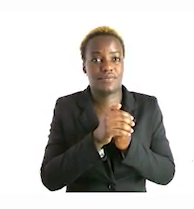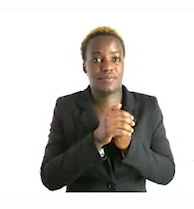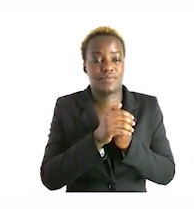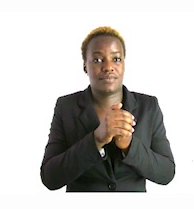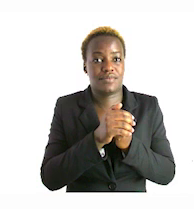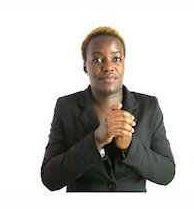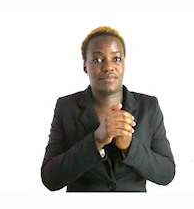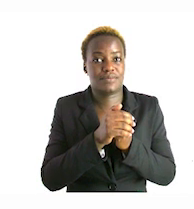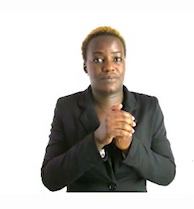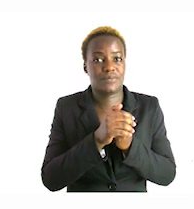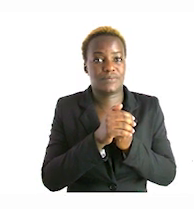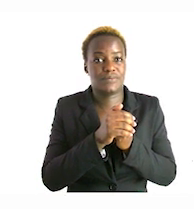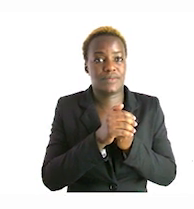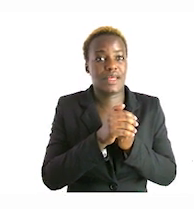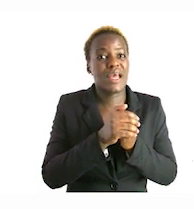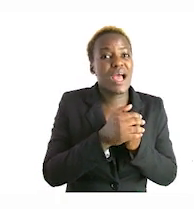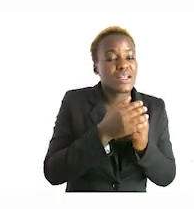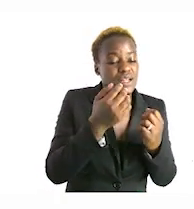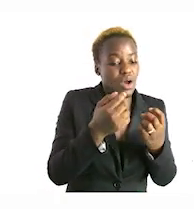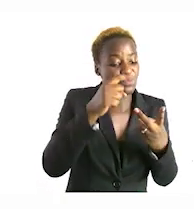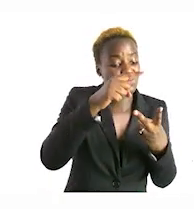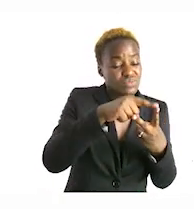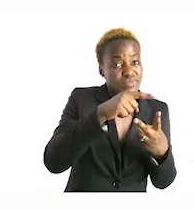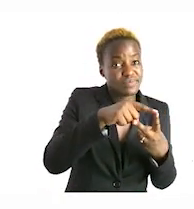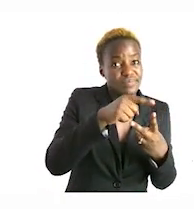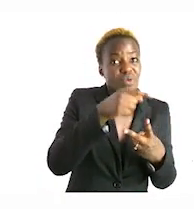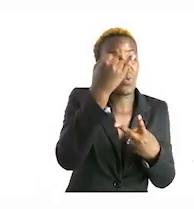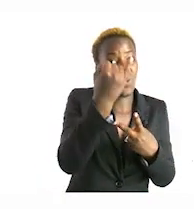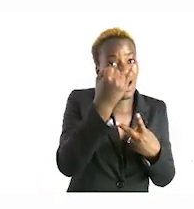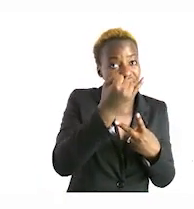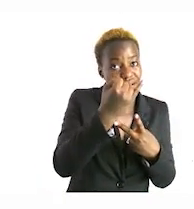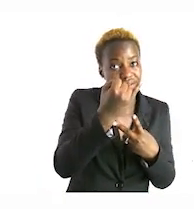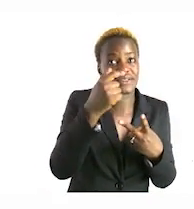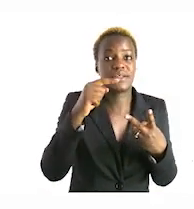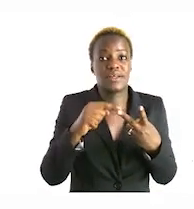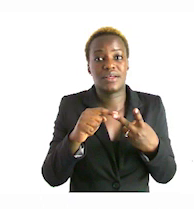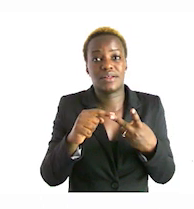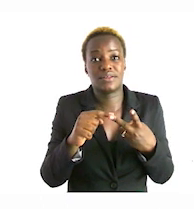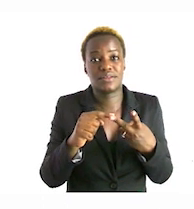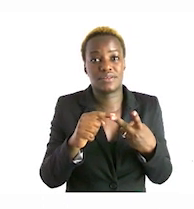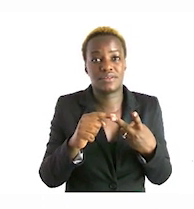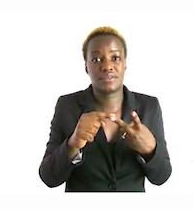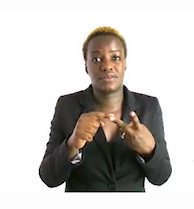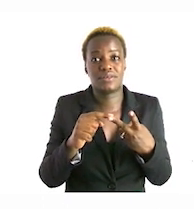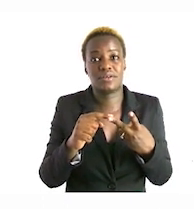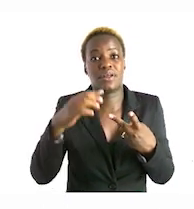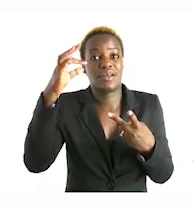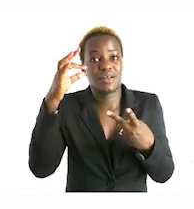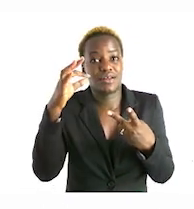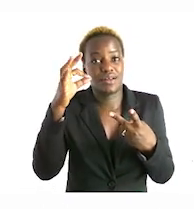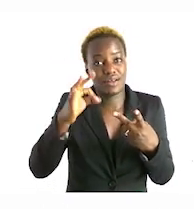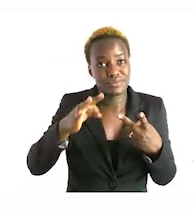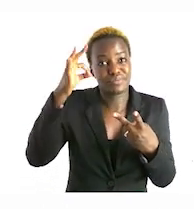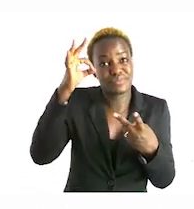and choir so we have two activities here we have art which is 40 namibian